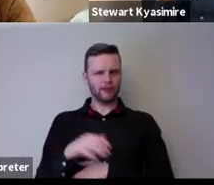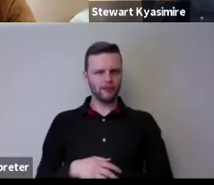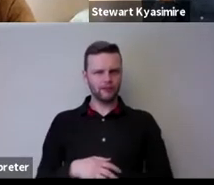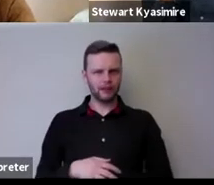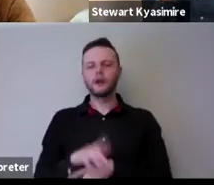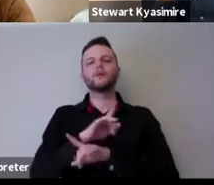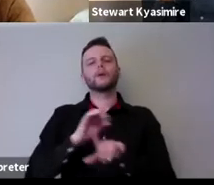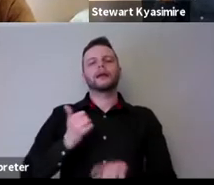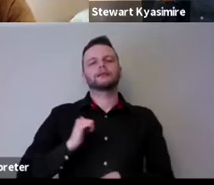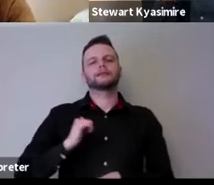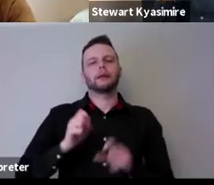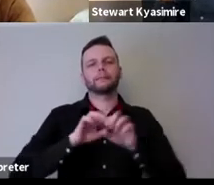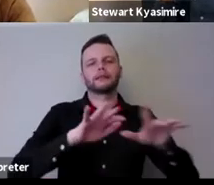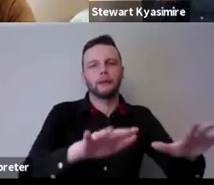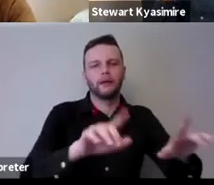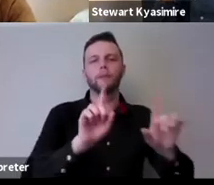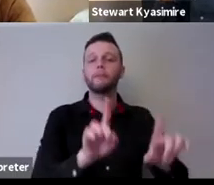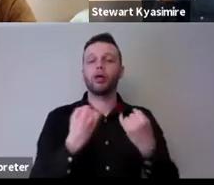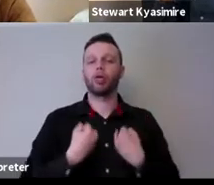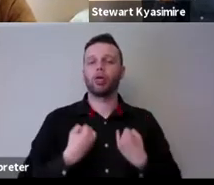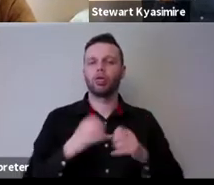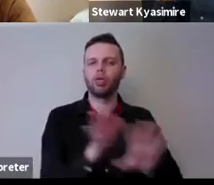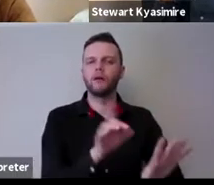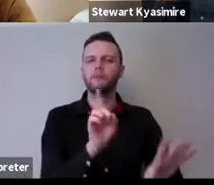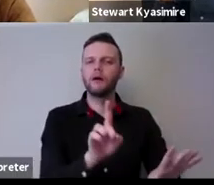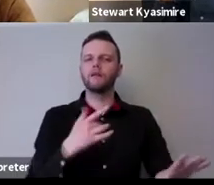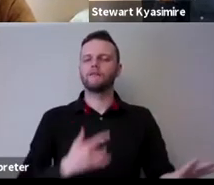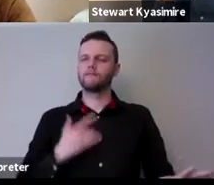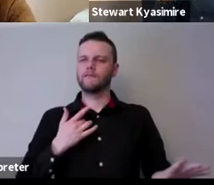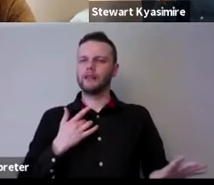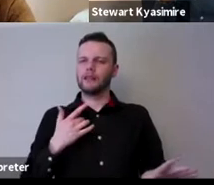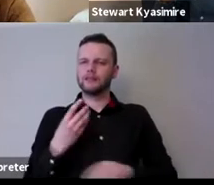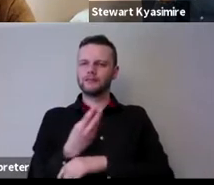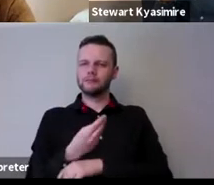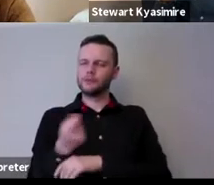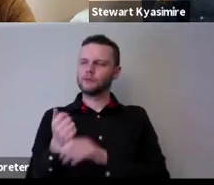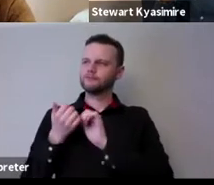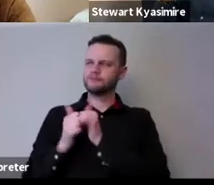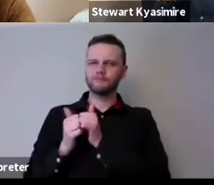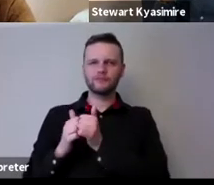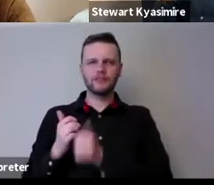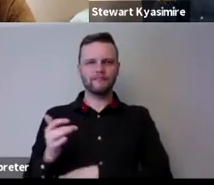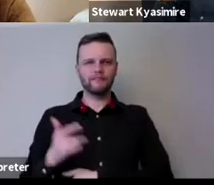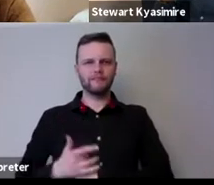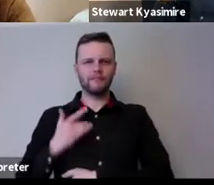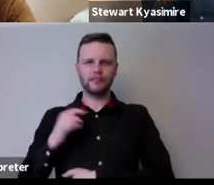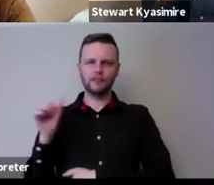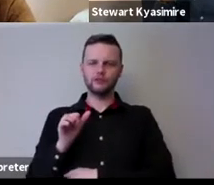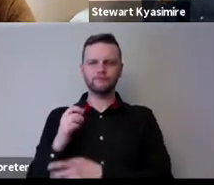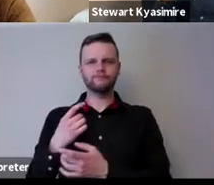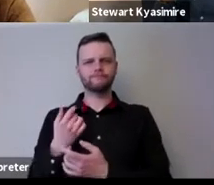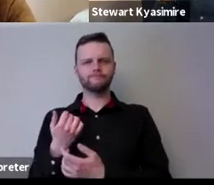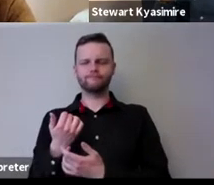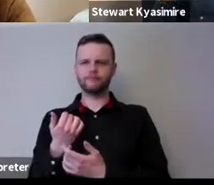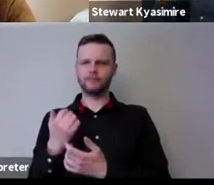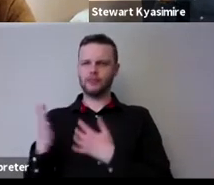anticipated a pandemic but just in terms of it certainly made me think and made colleagues think a lot more about how moving forward um part of